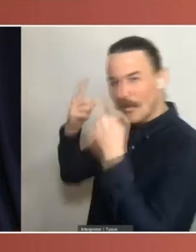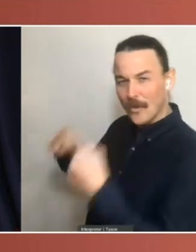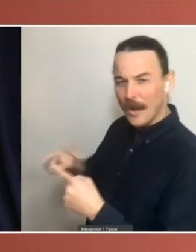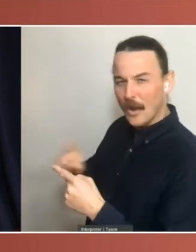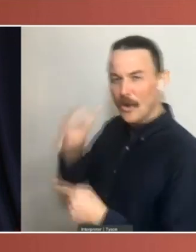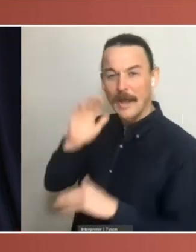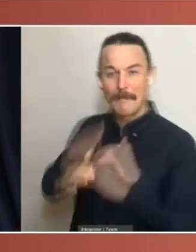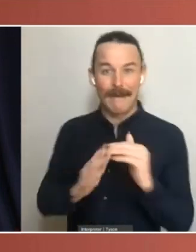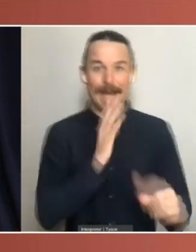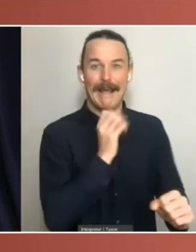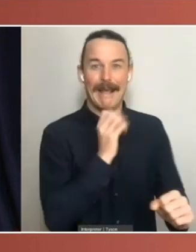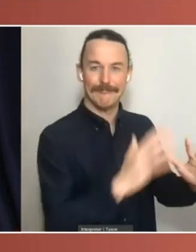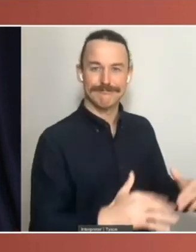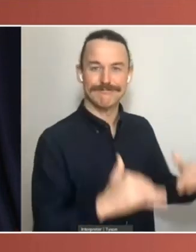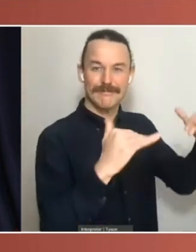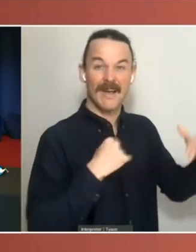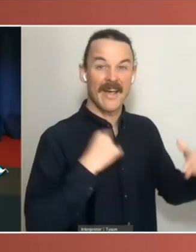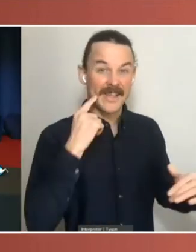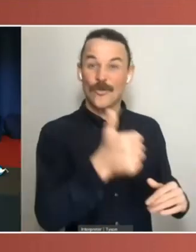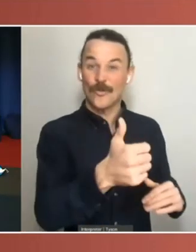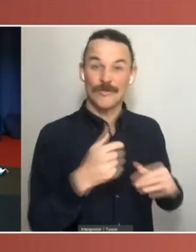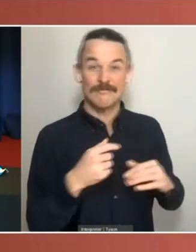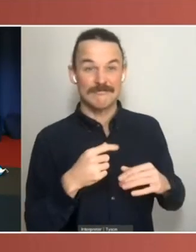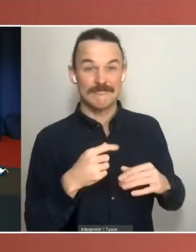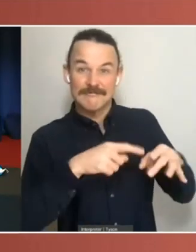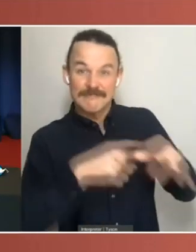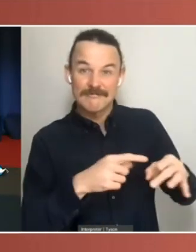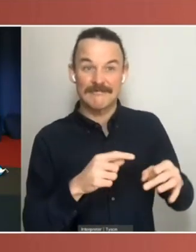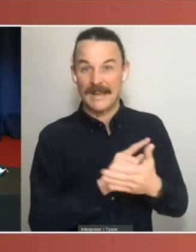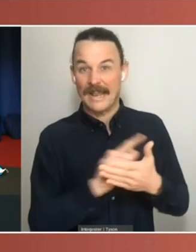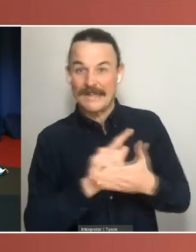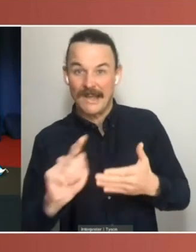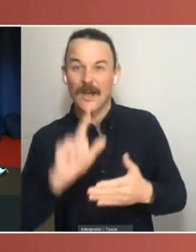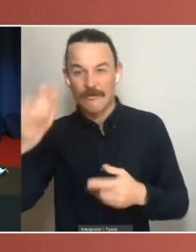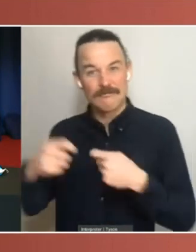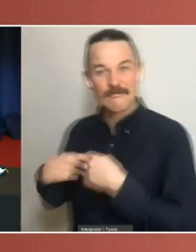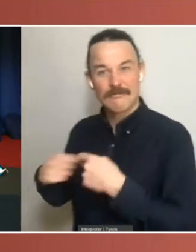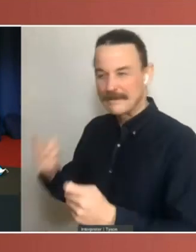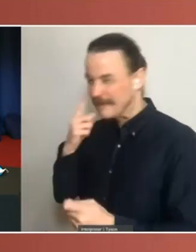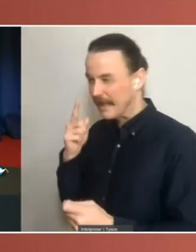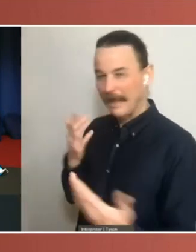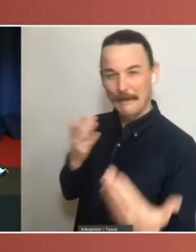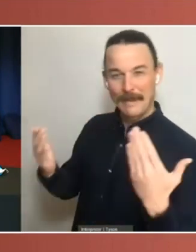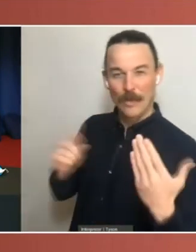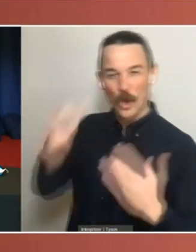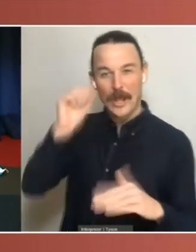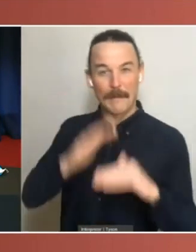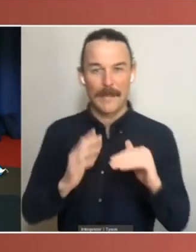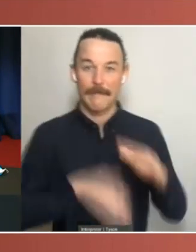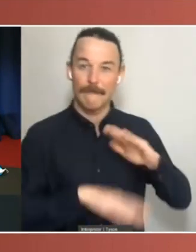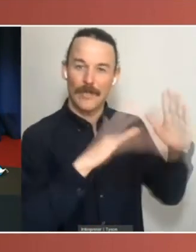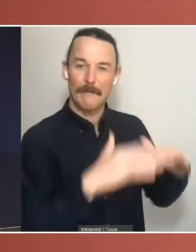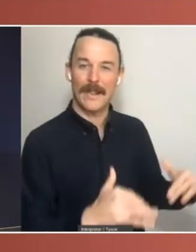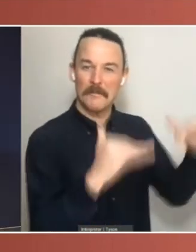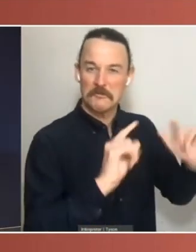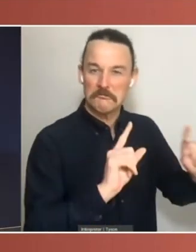another good follow-up study at some point. Yeah, I mean, it might be interesting to learn if you had a survey that was specific